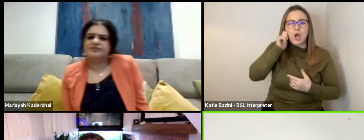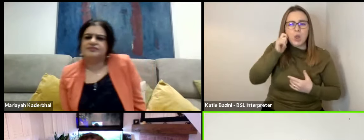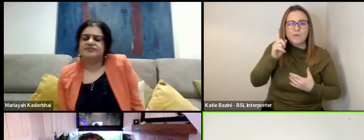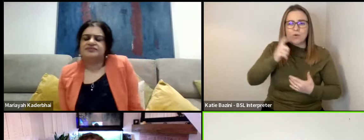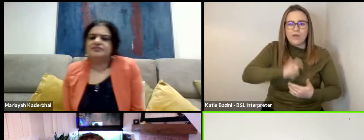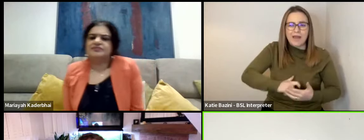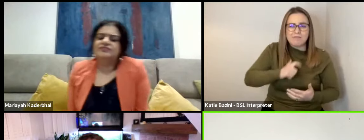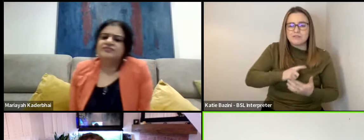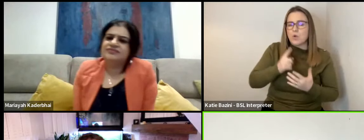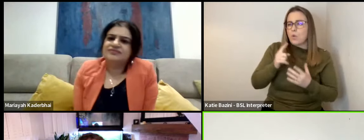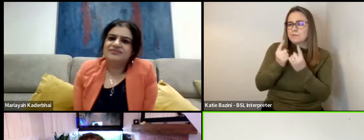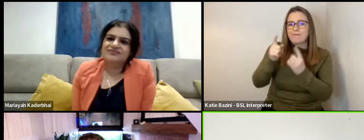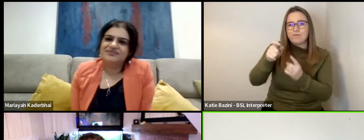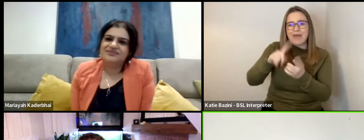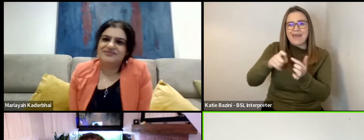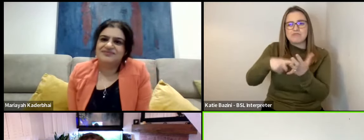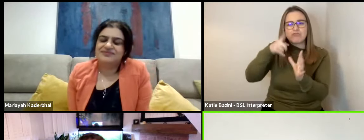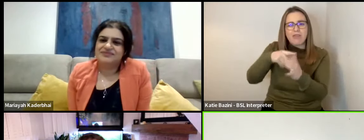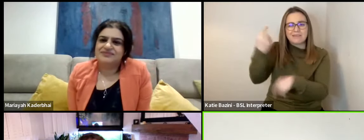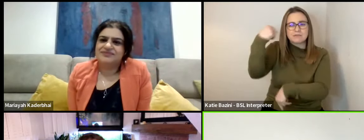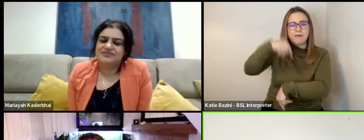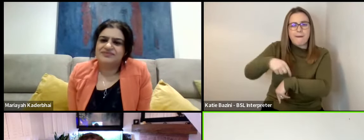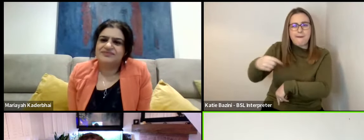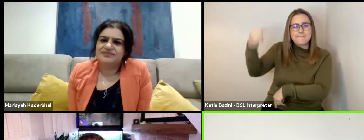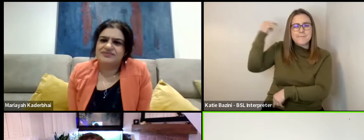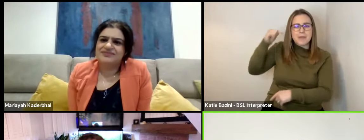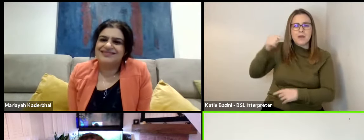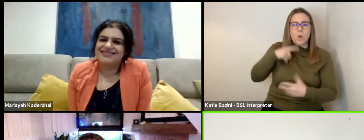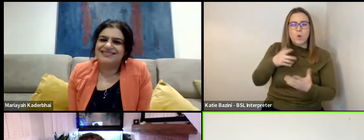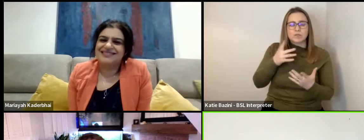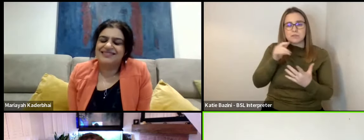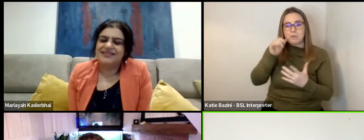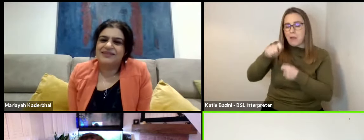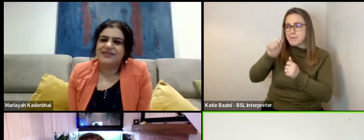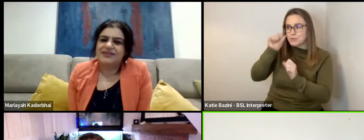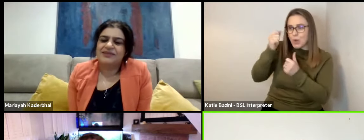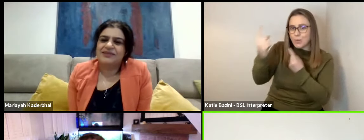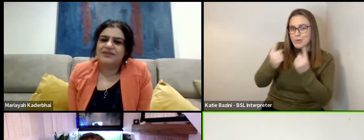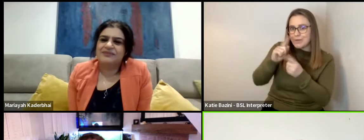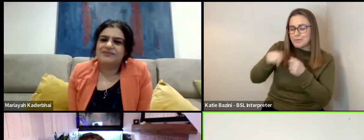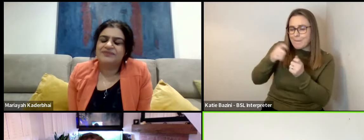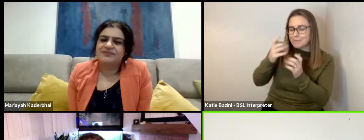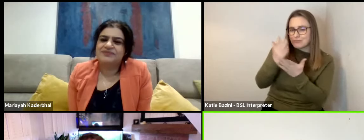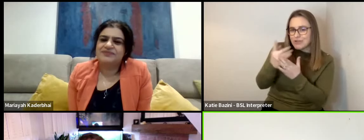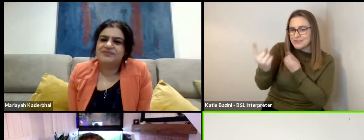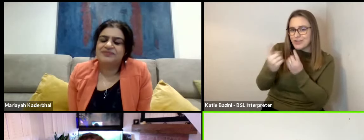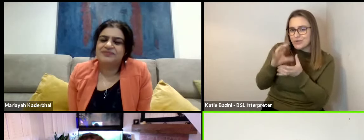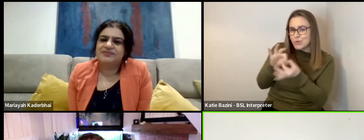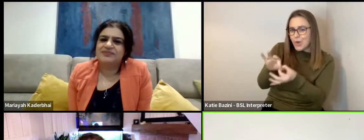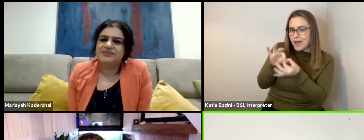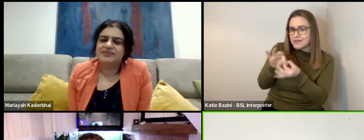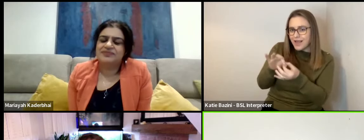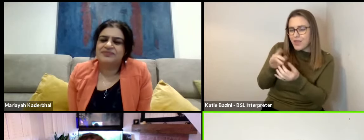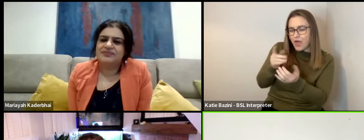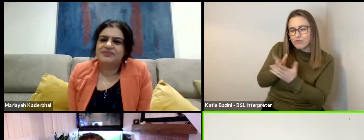of the era, or whether it was just getting to know one another as people who were trusting each other to work together.